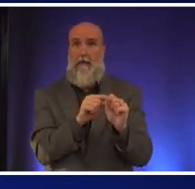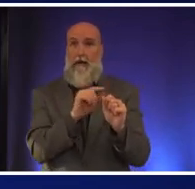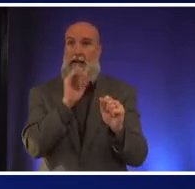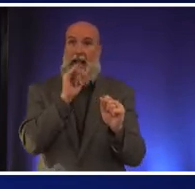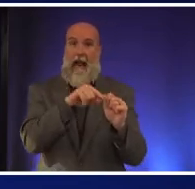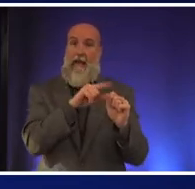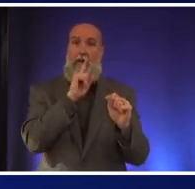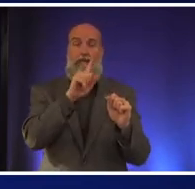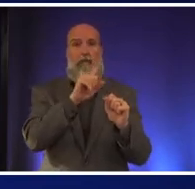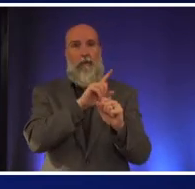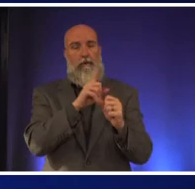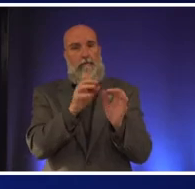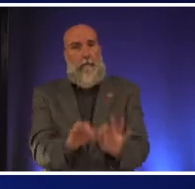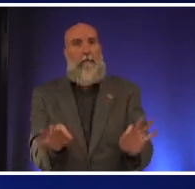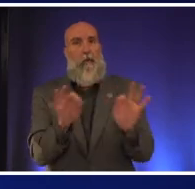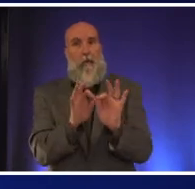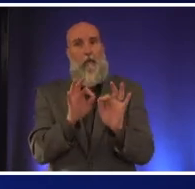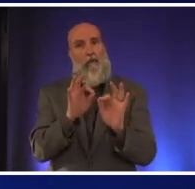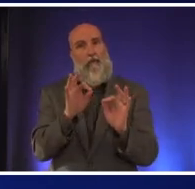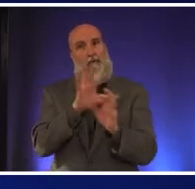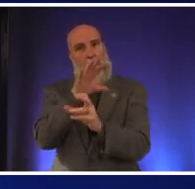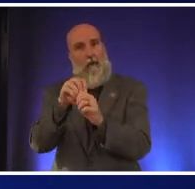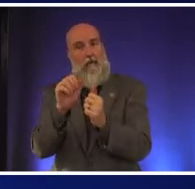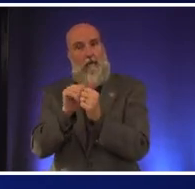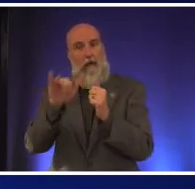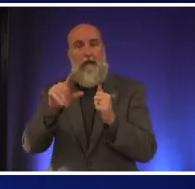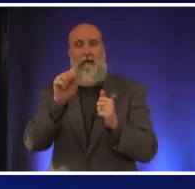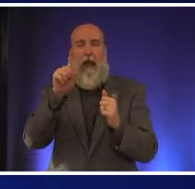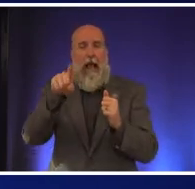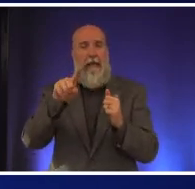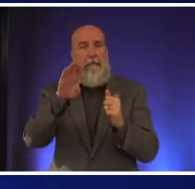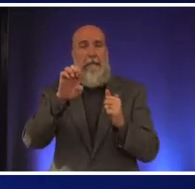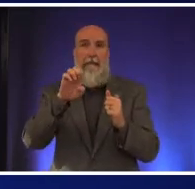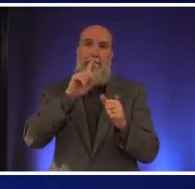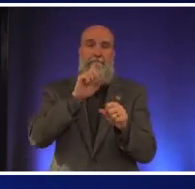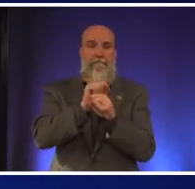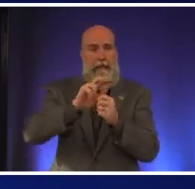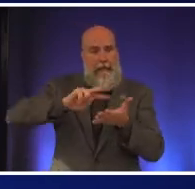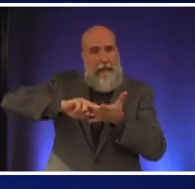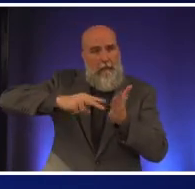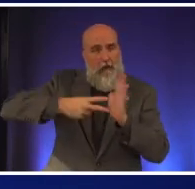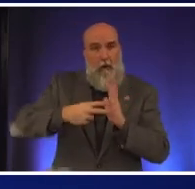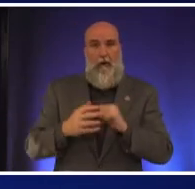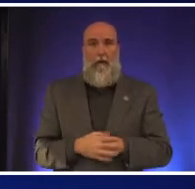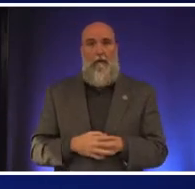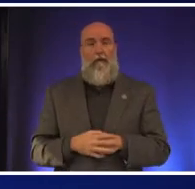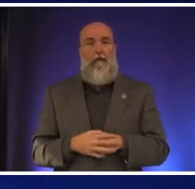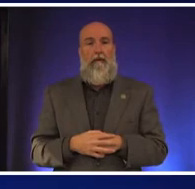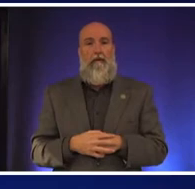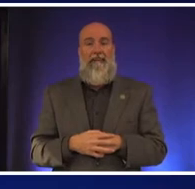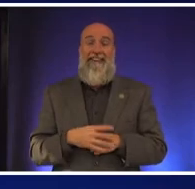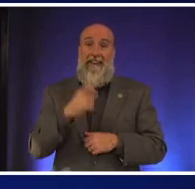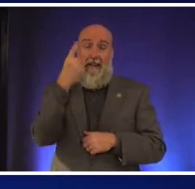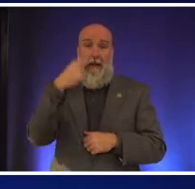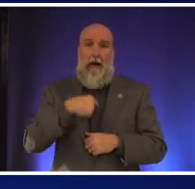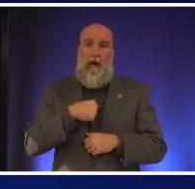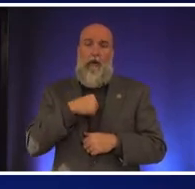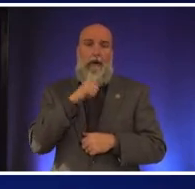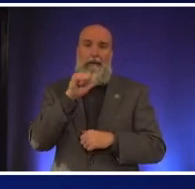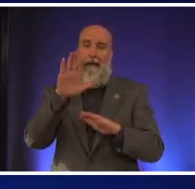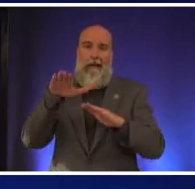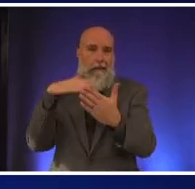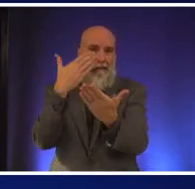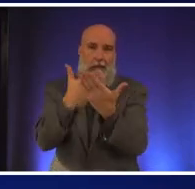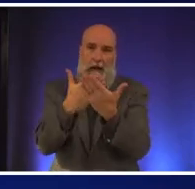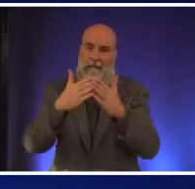played so it has to be an intentional thing uh we are far from where we need to be on